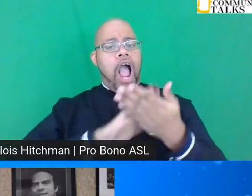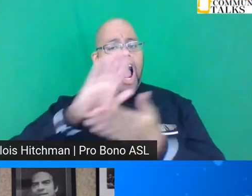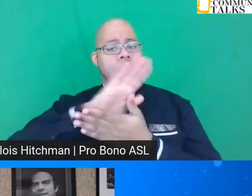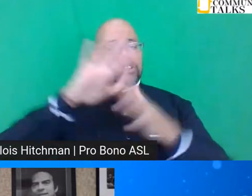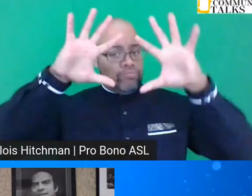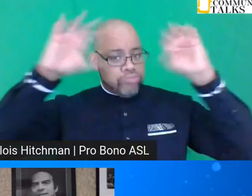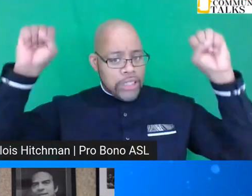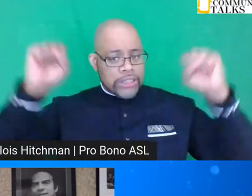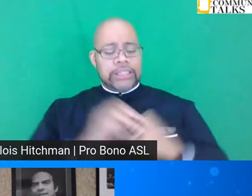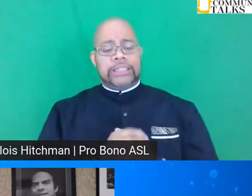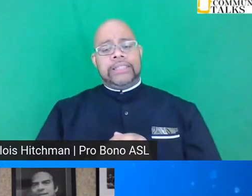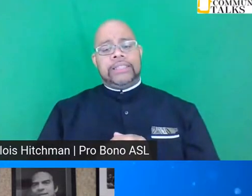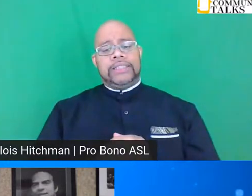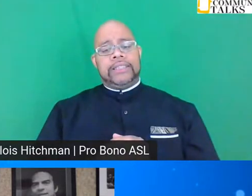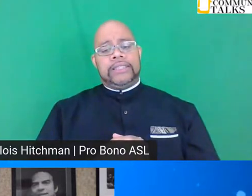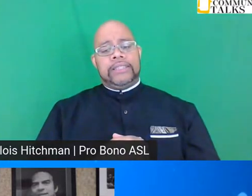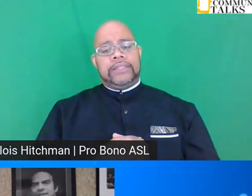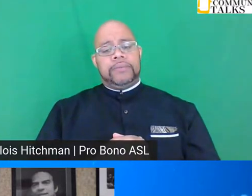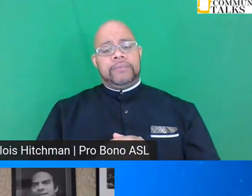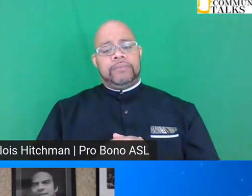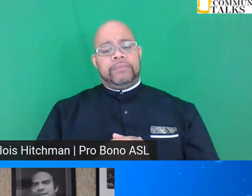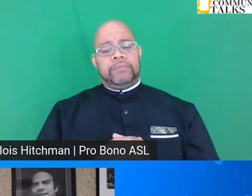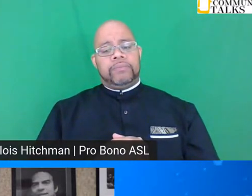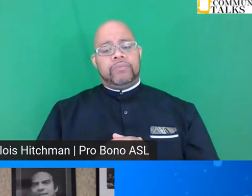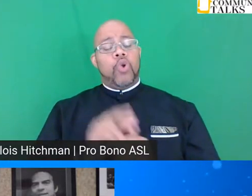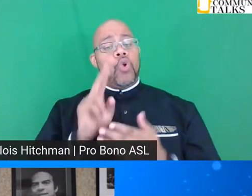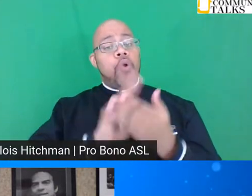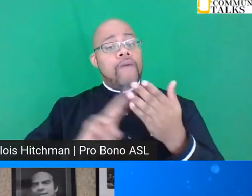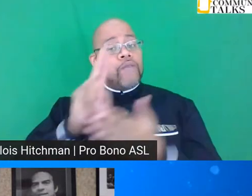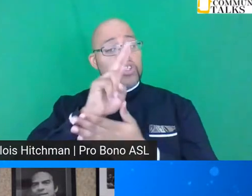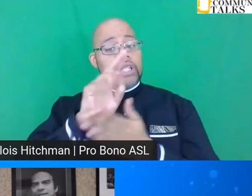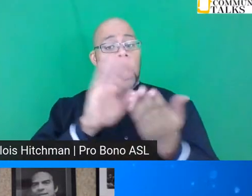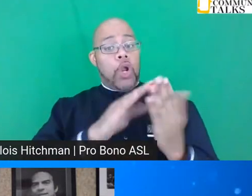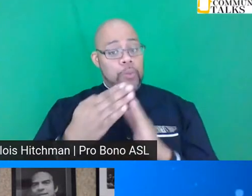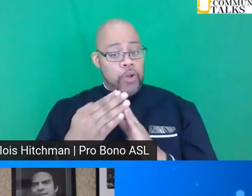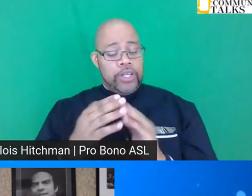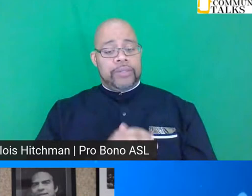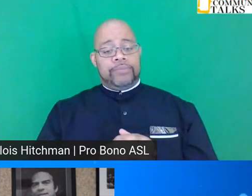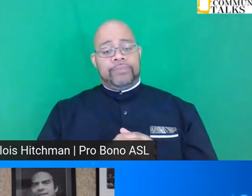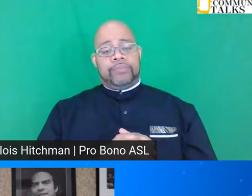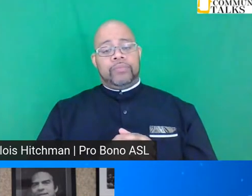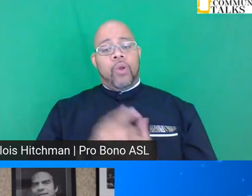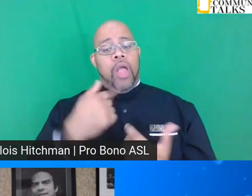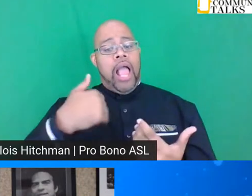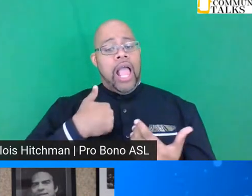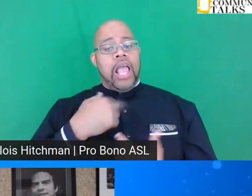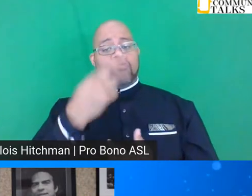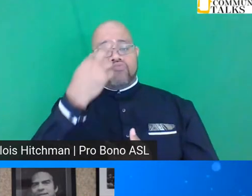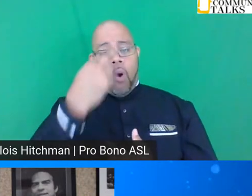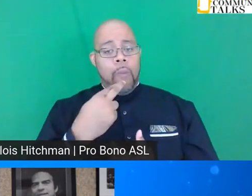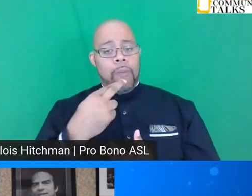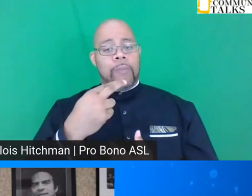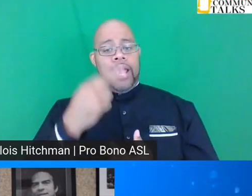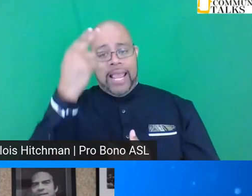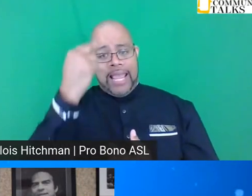presidents and the university community. We had Roman Catholic